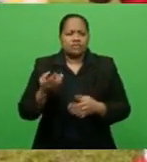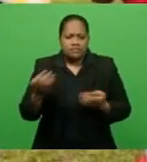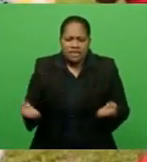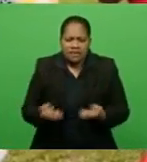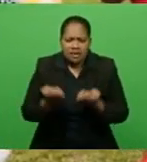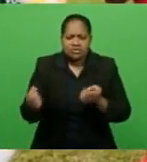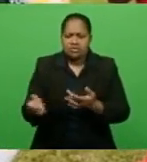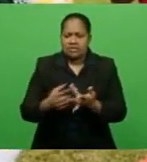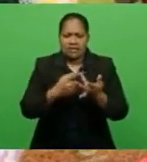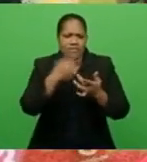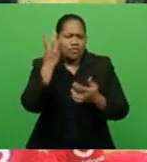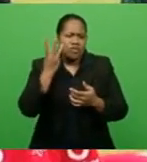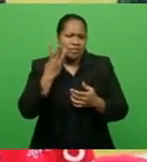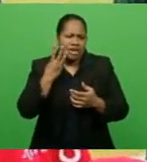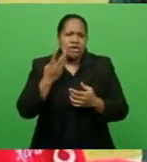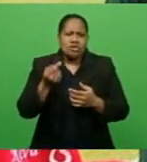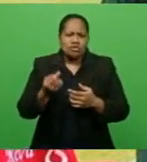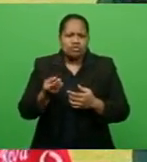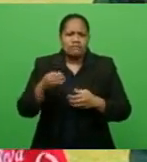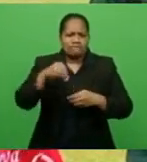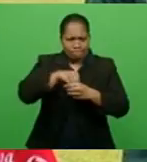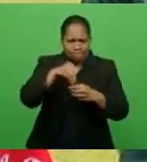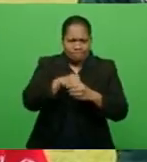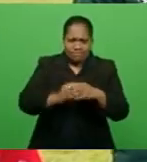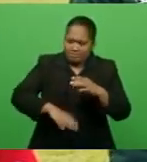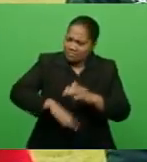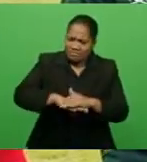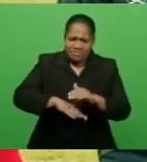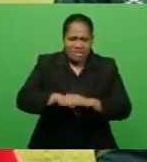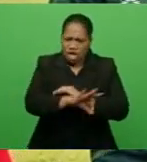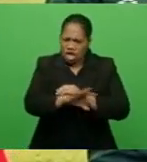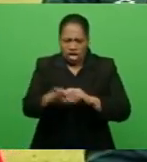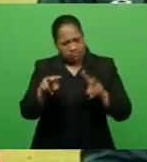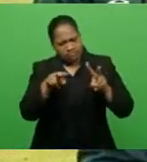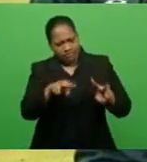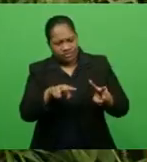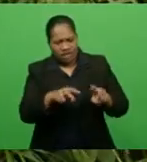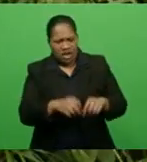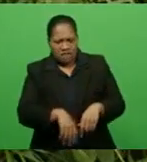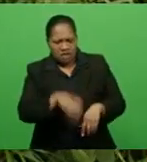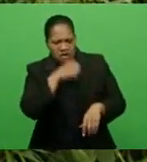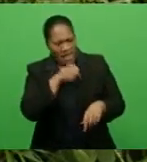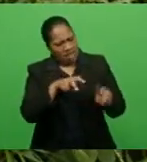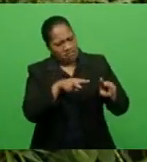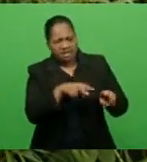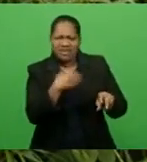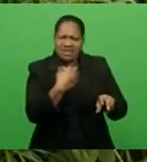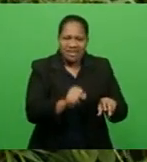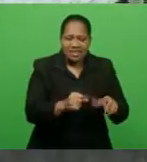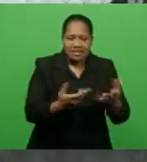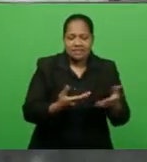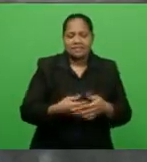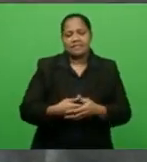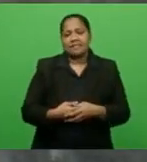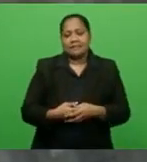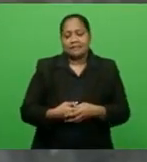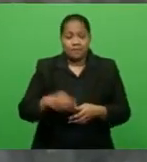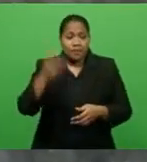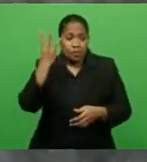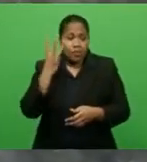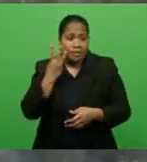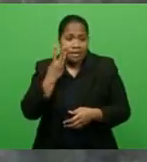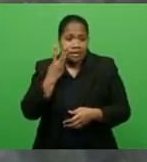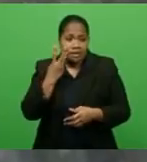career in the football industry and don't look at it as the male-dominated field. There are women taking up